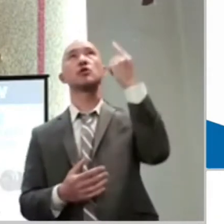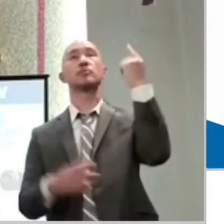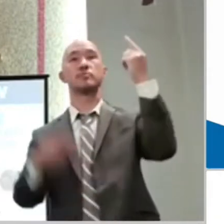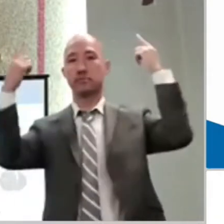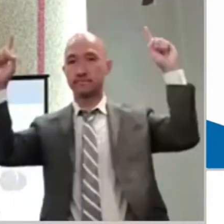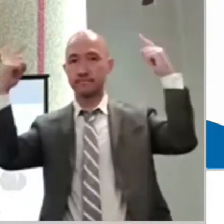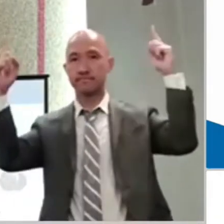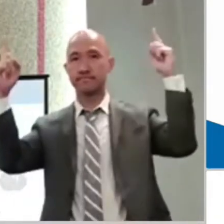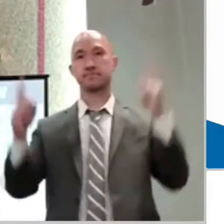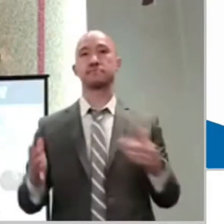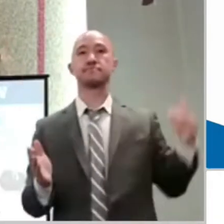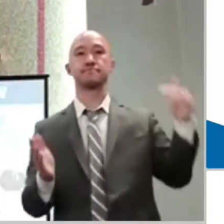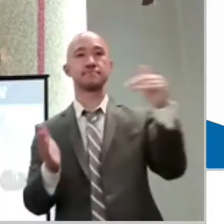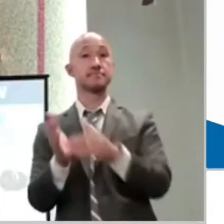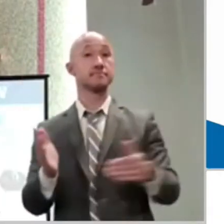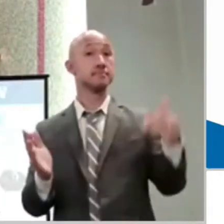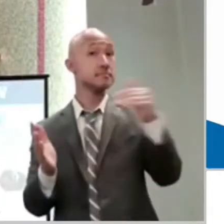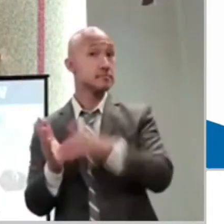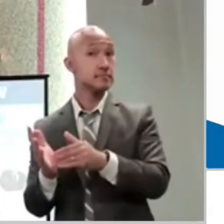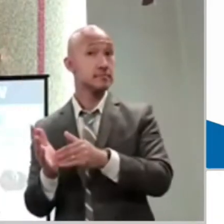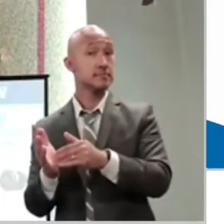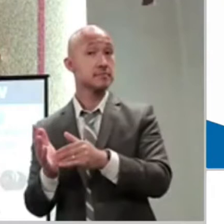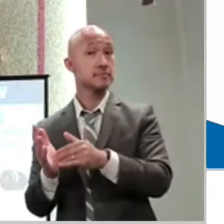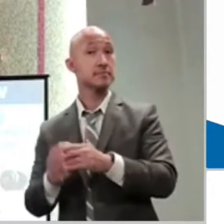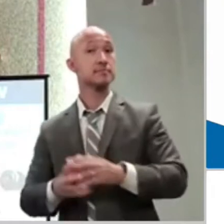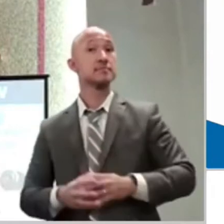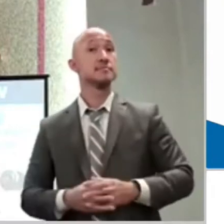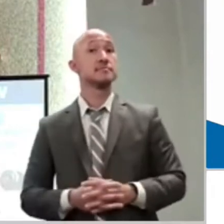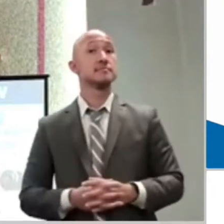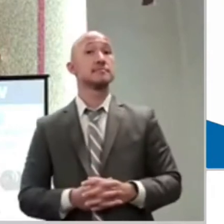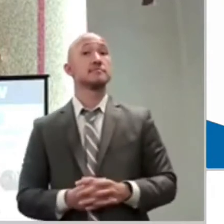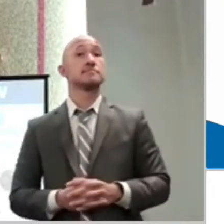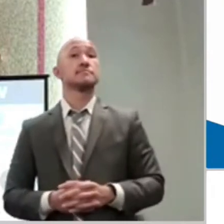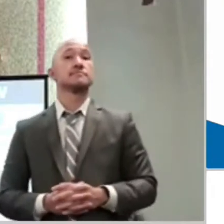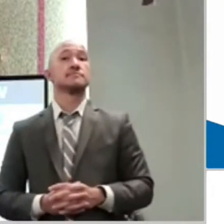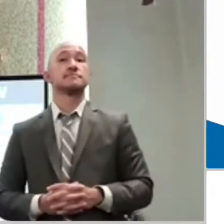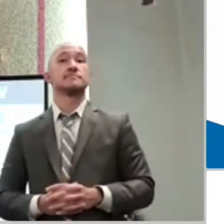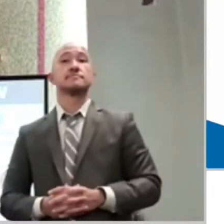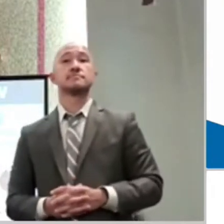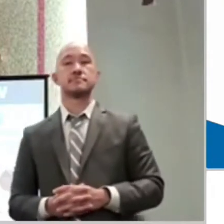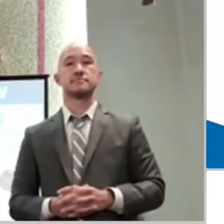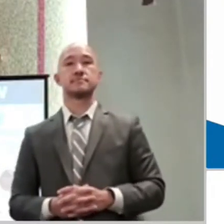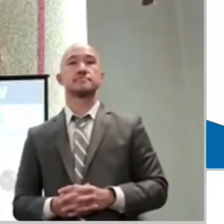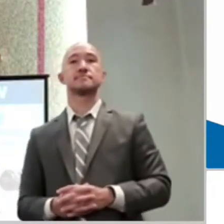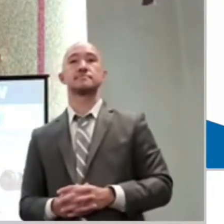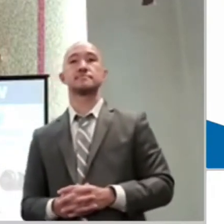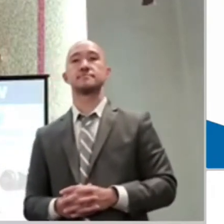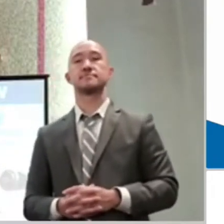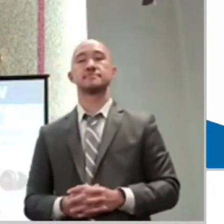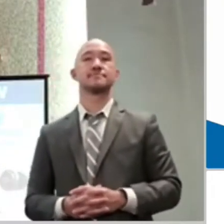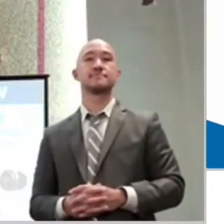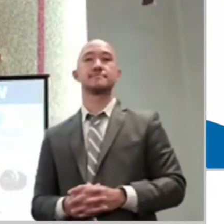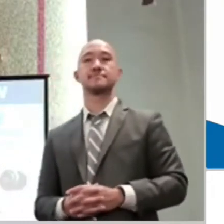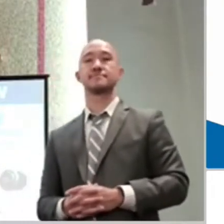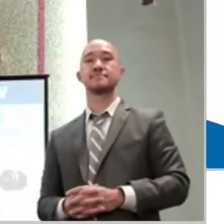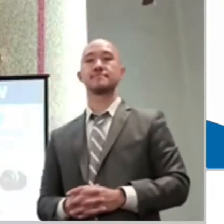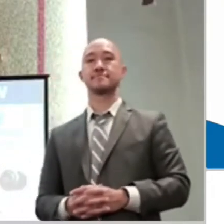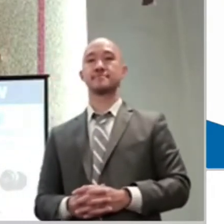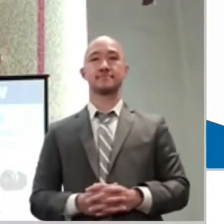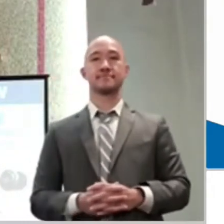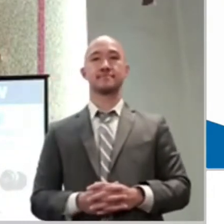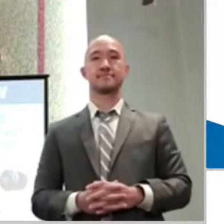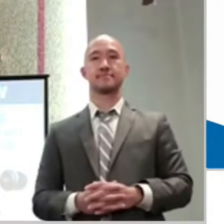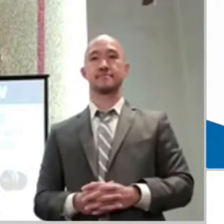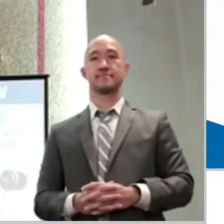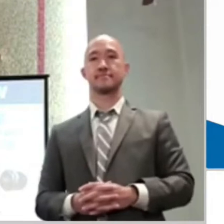through and is always going to be on your side? And you can always trust what